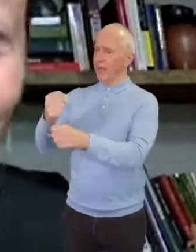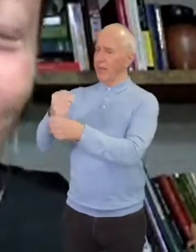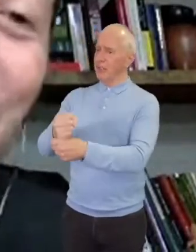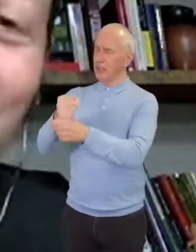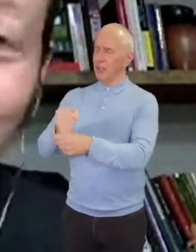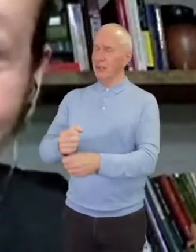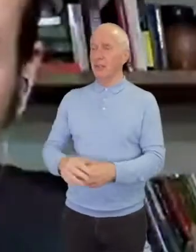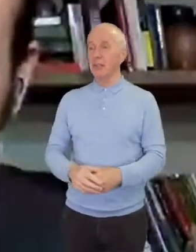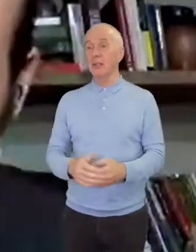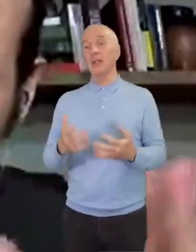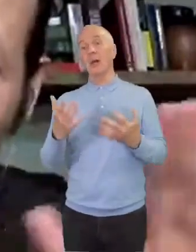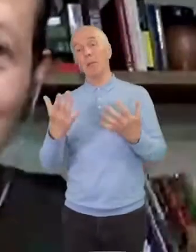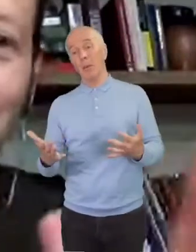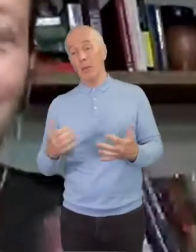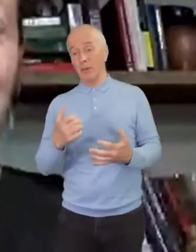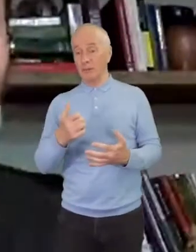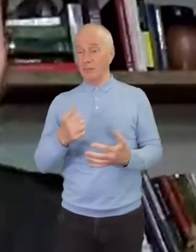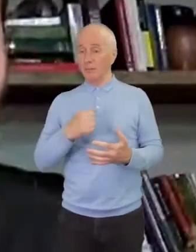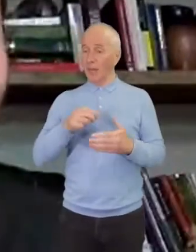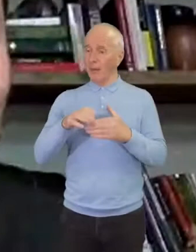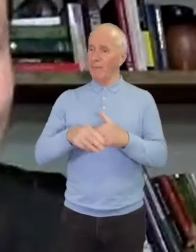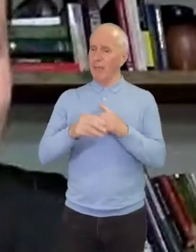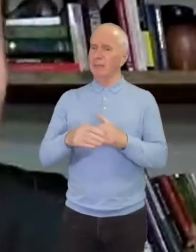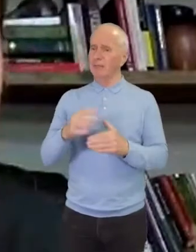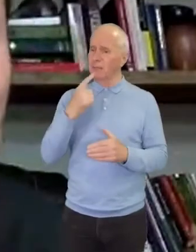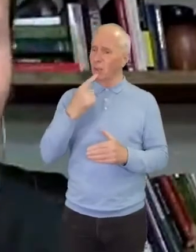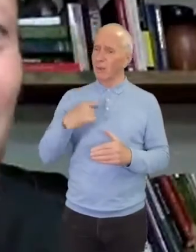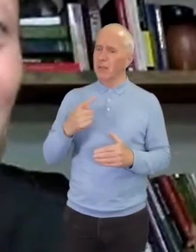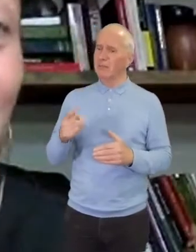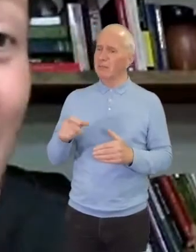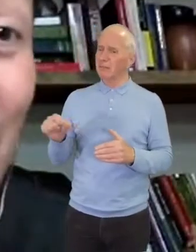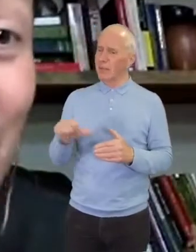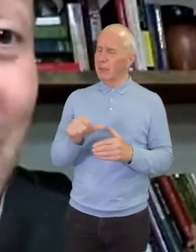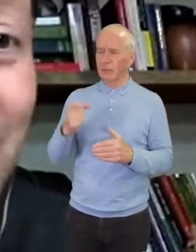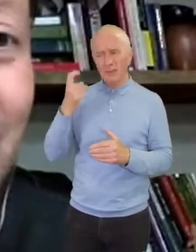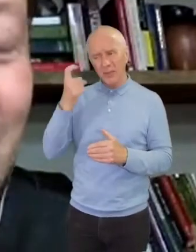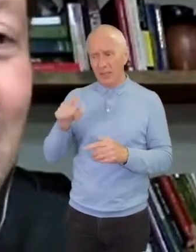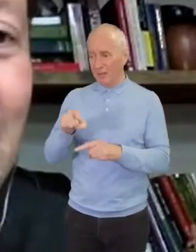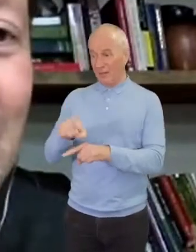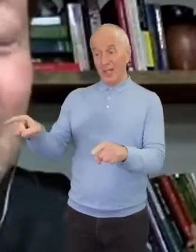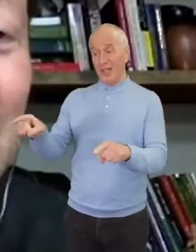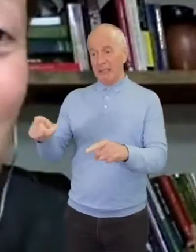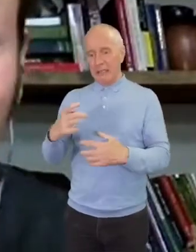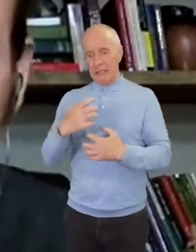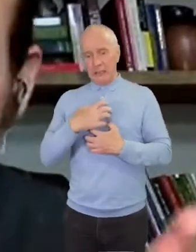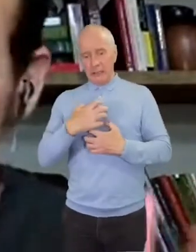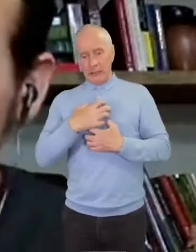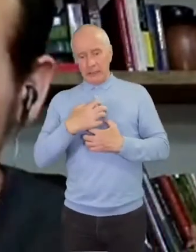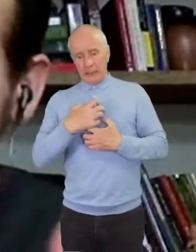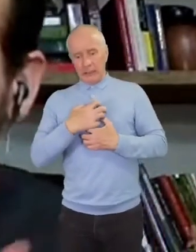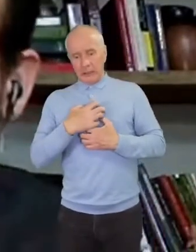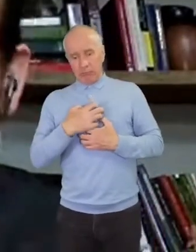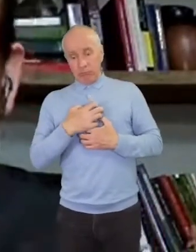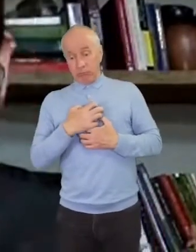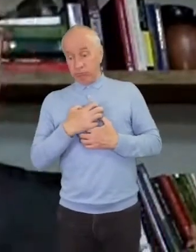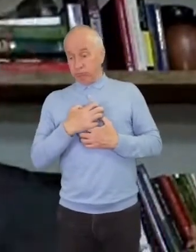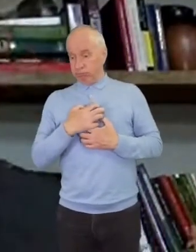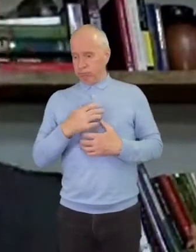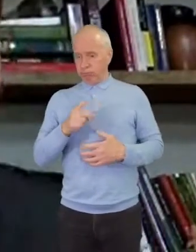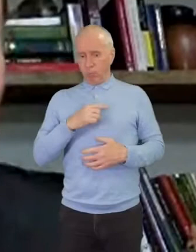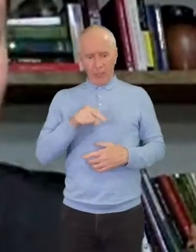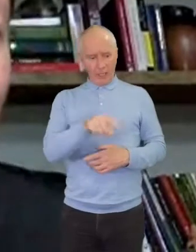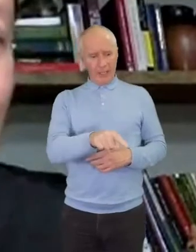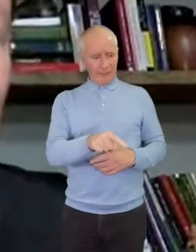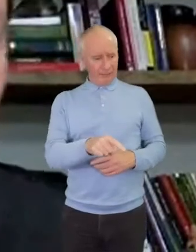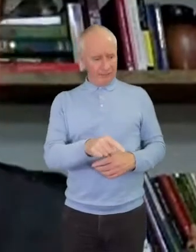But one of my friends said, maybe we shouldn't be so hard on them. Maybe they were just scared. You know, there's literally an injured